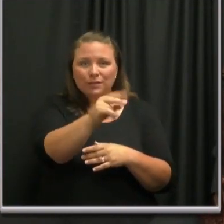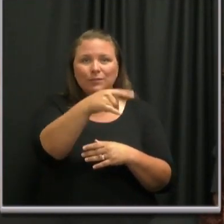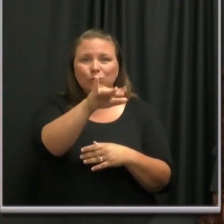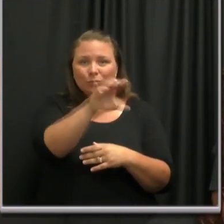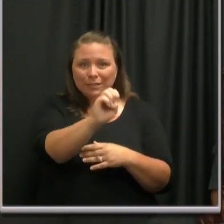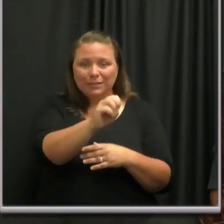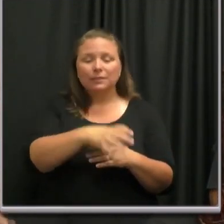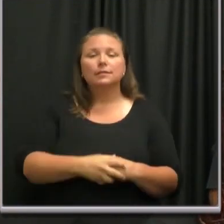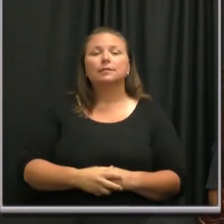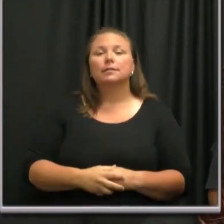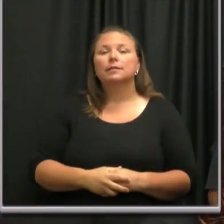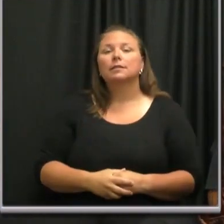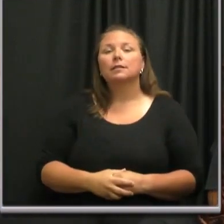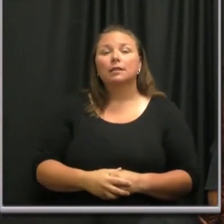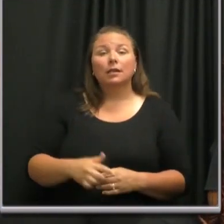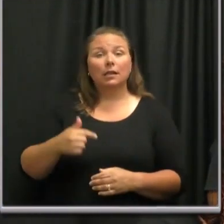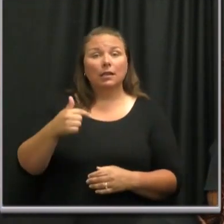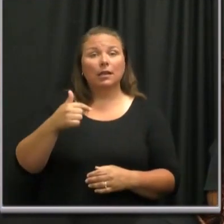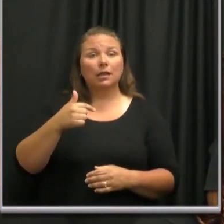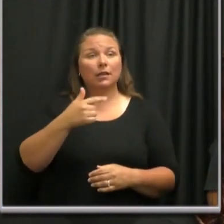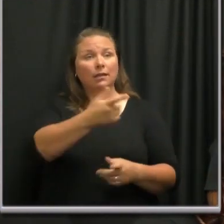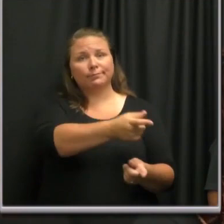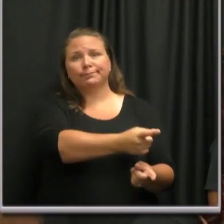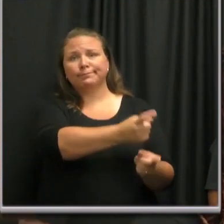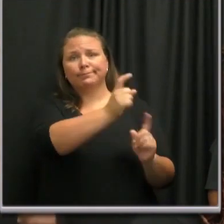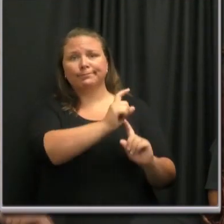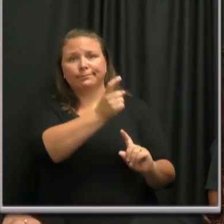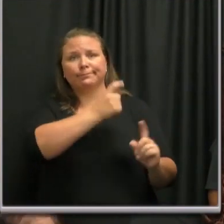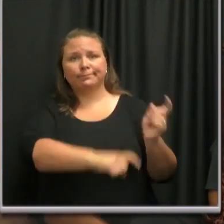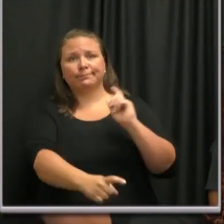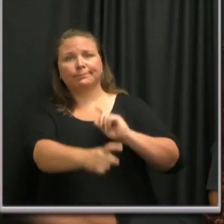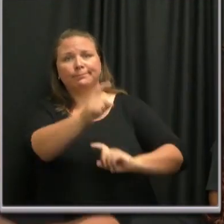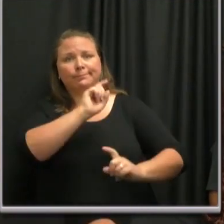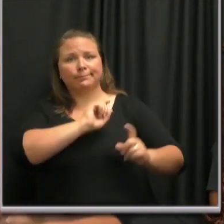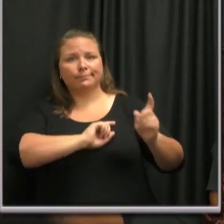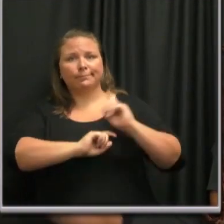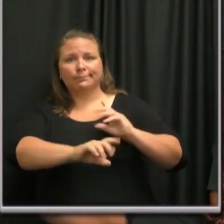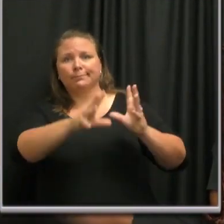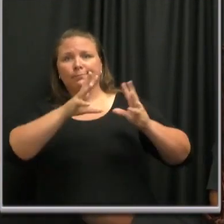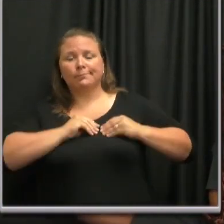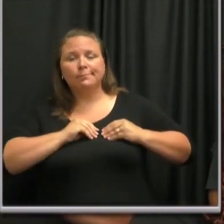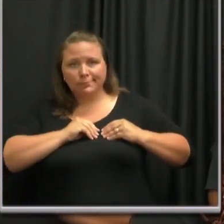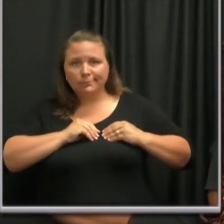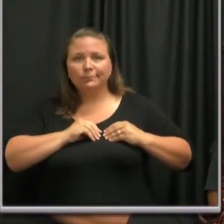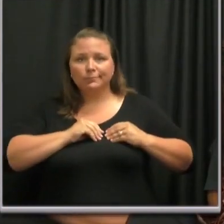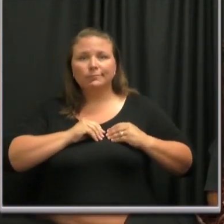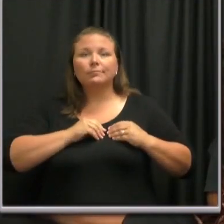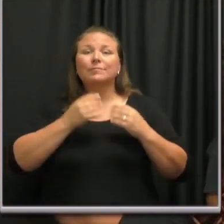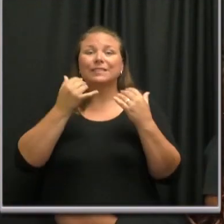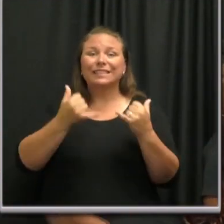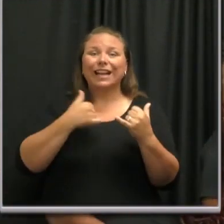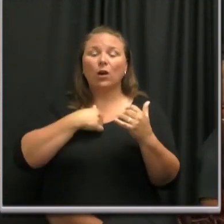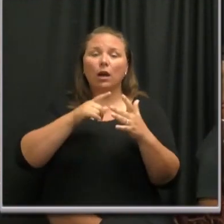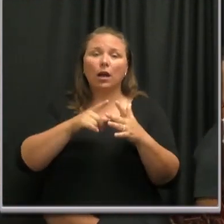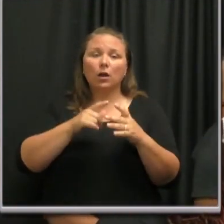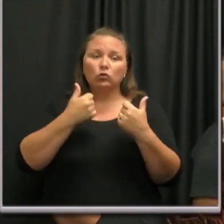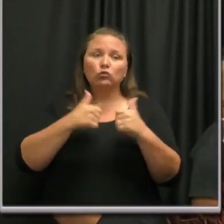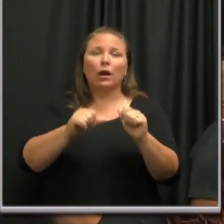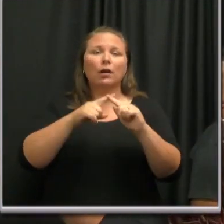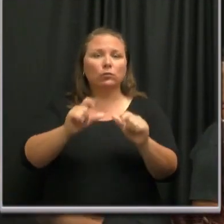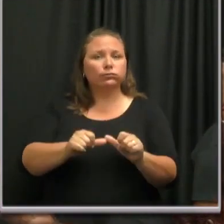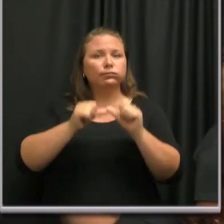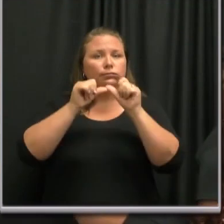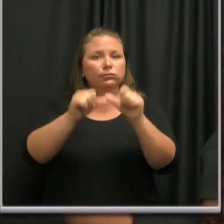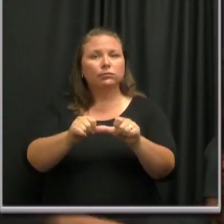I am just the recipient of those who started it, and I have just tried to continue